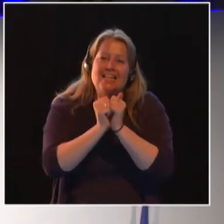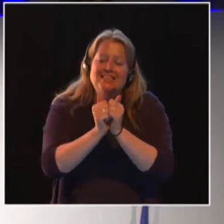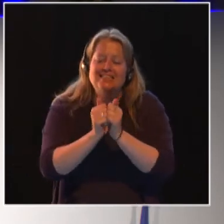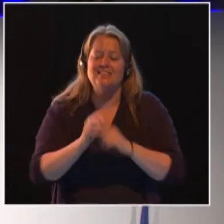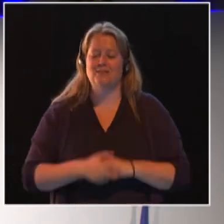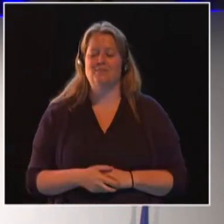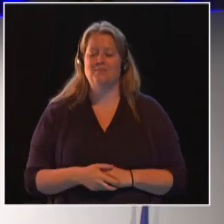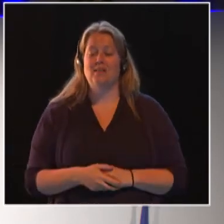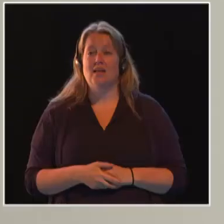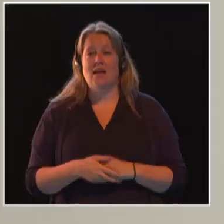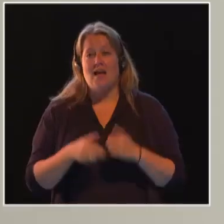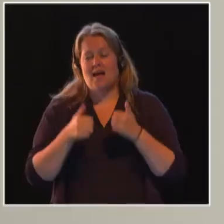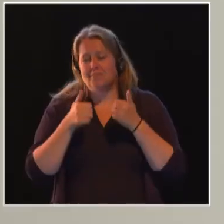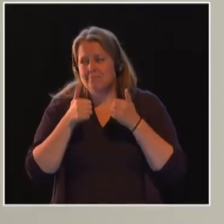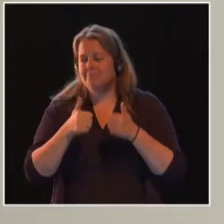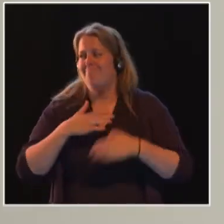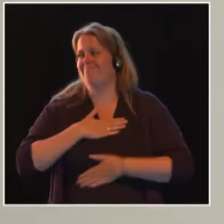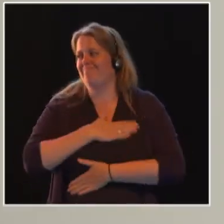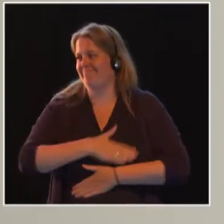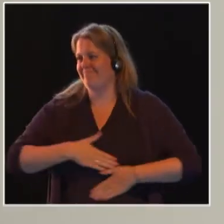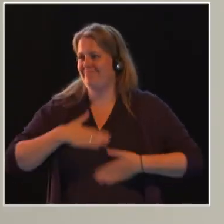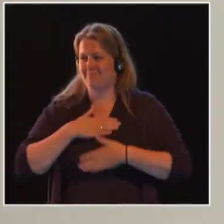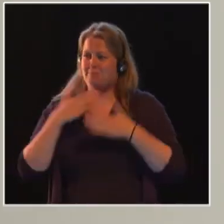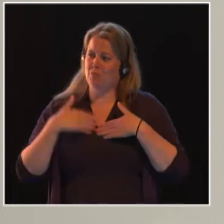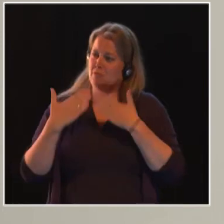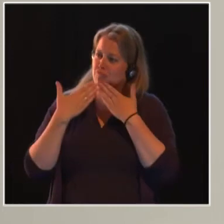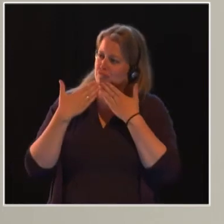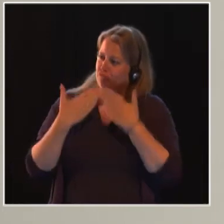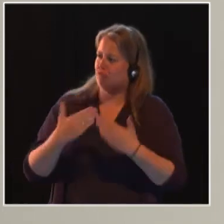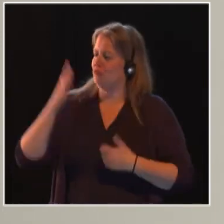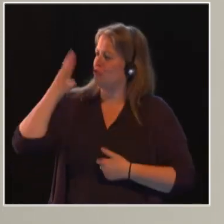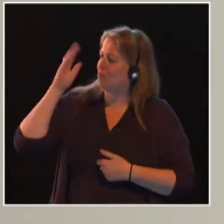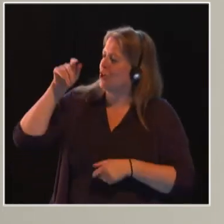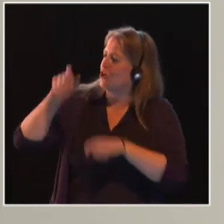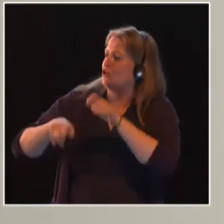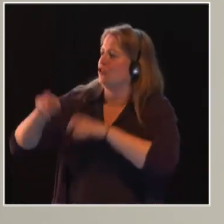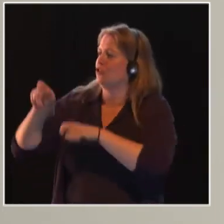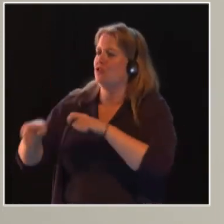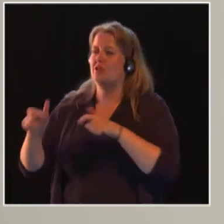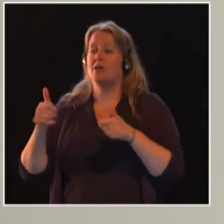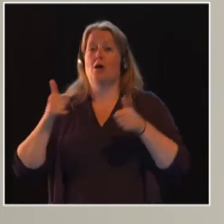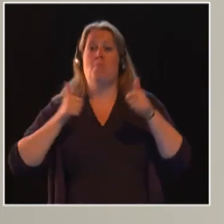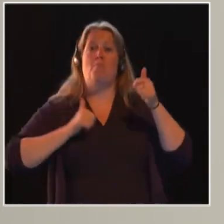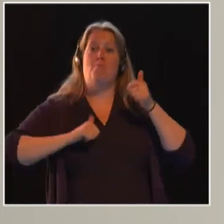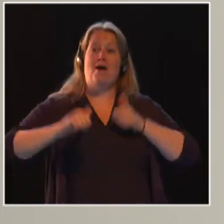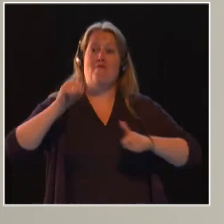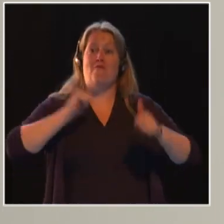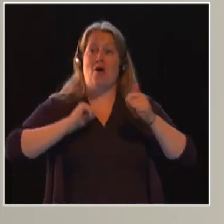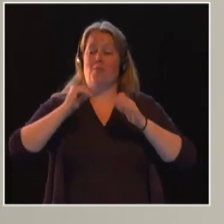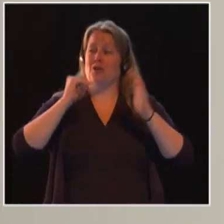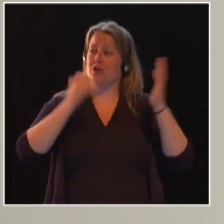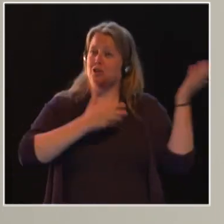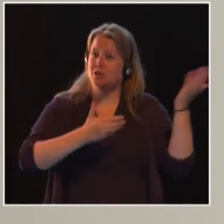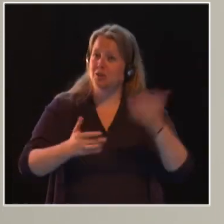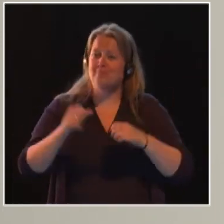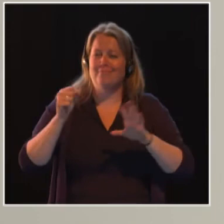my very great pleasure to thank our distinguished speakers, our dear performers, and to declare the